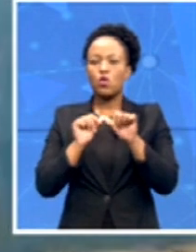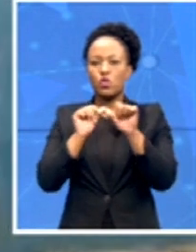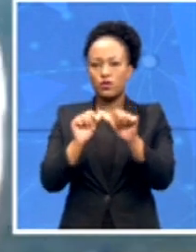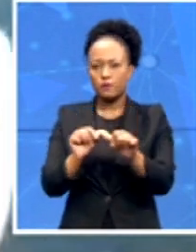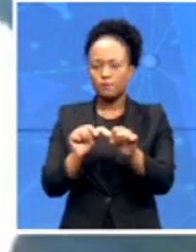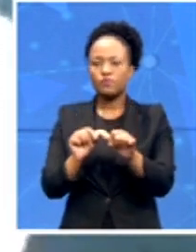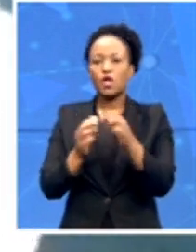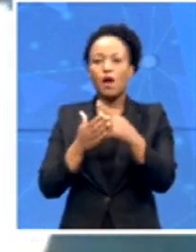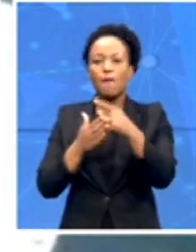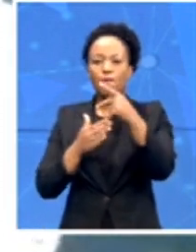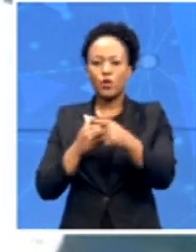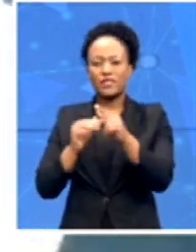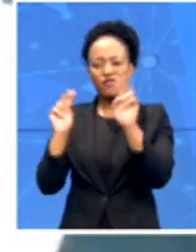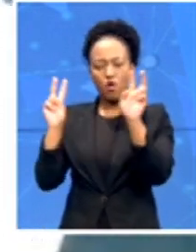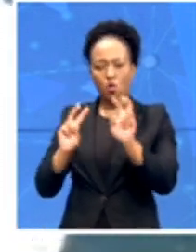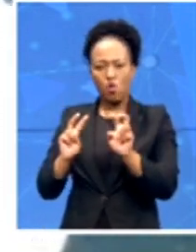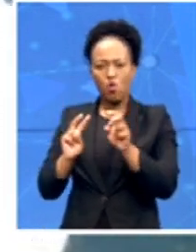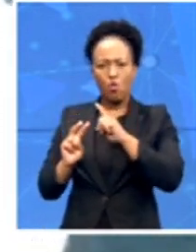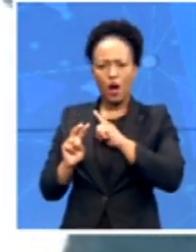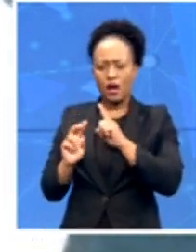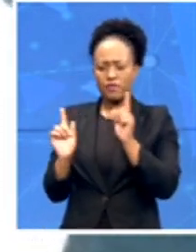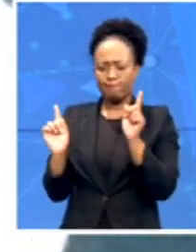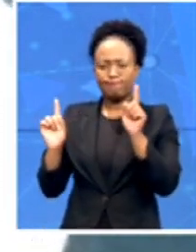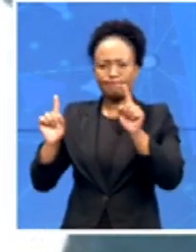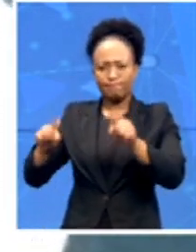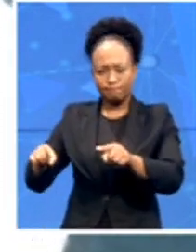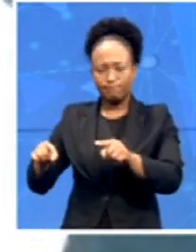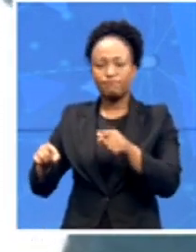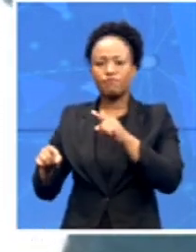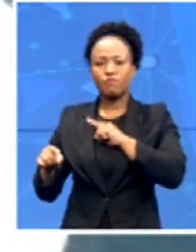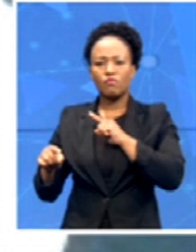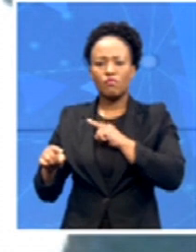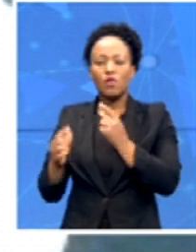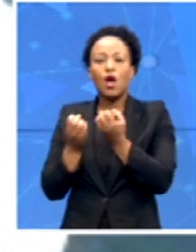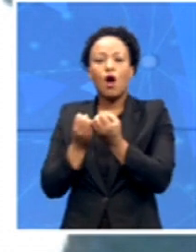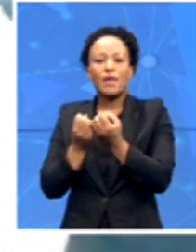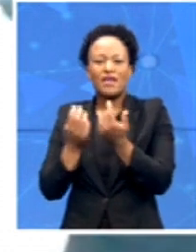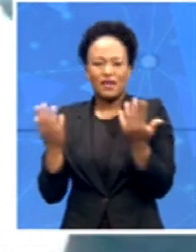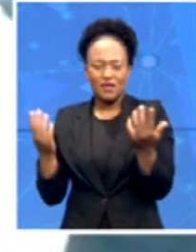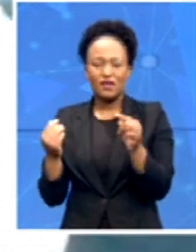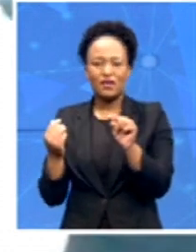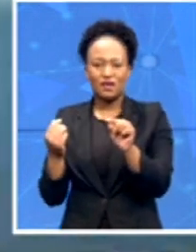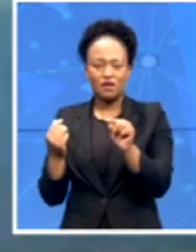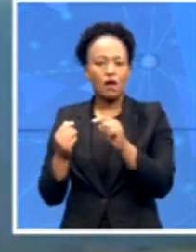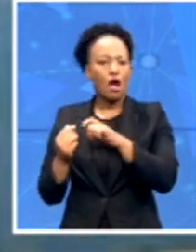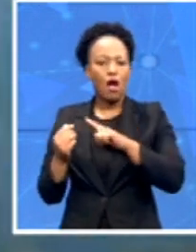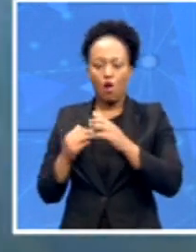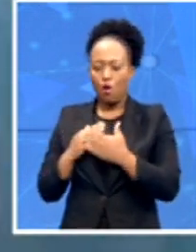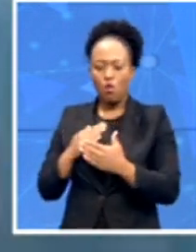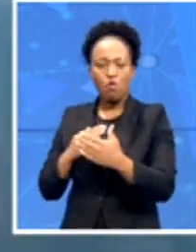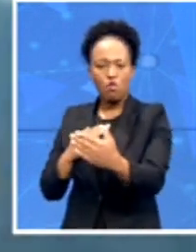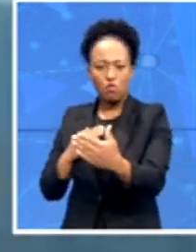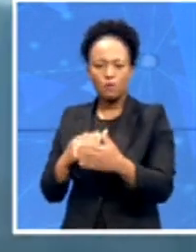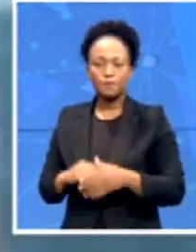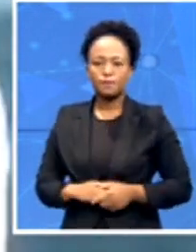what are we uh seeing how how much is it and and and how long is the lifespan going to be this is